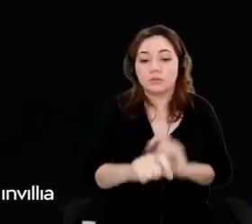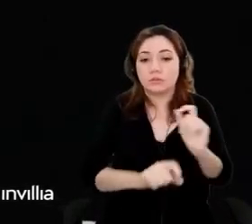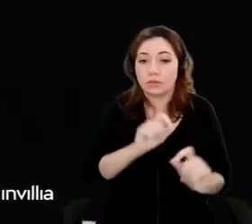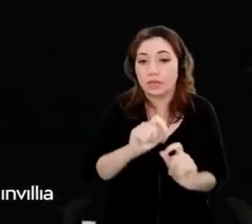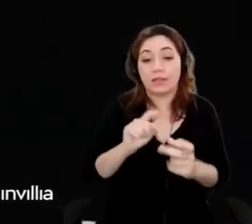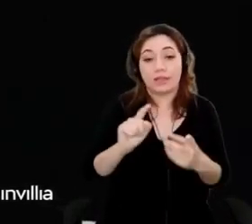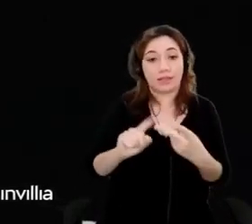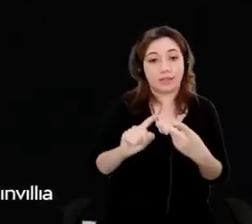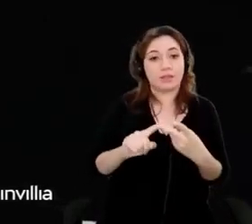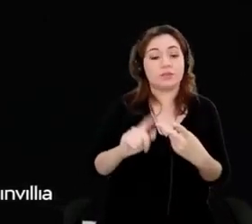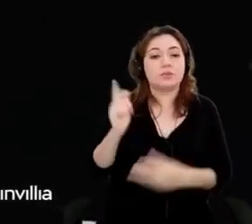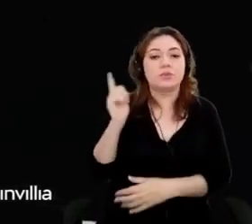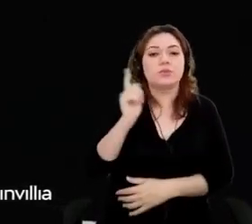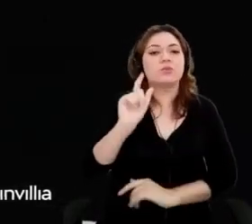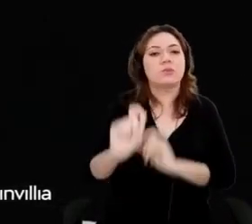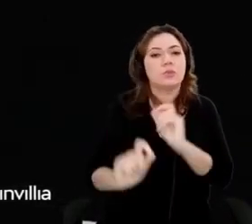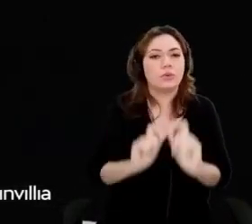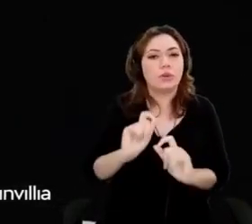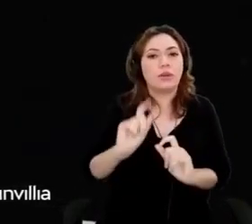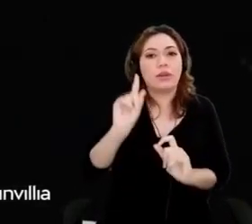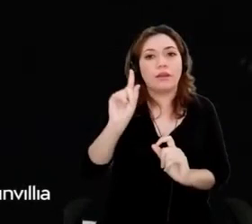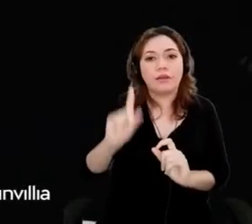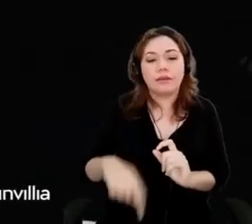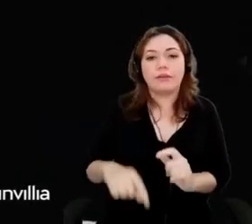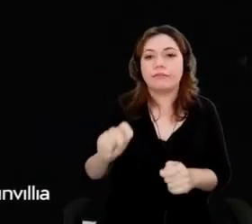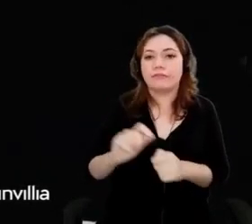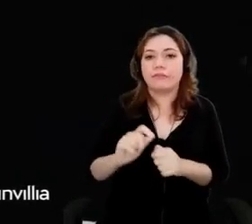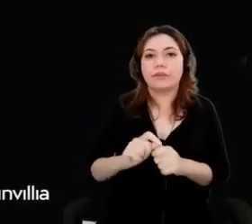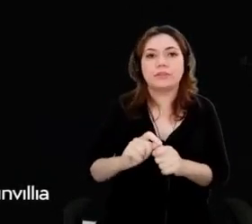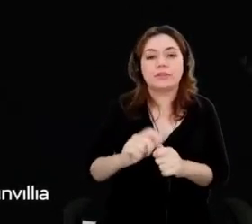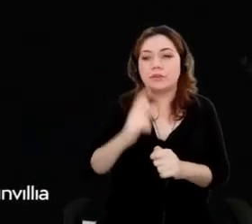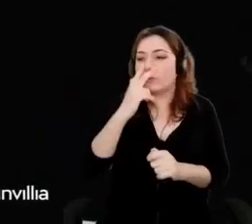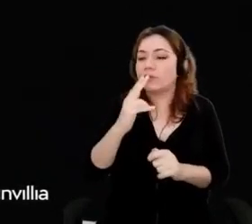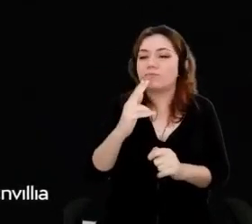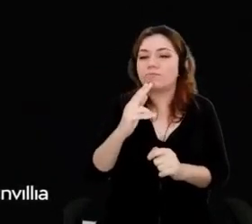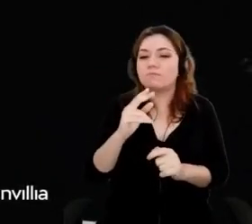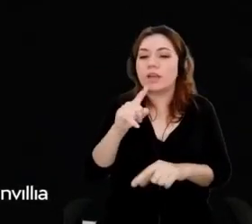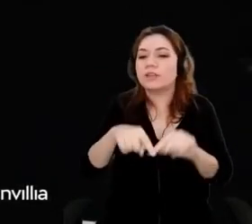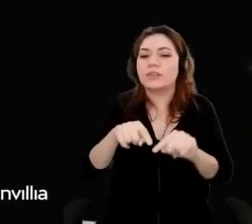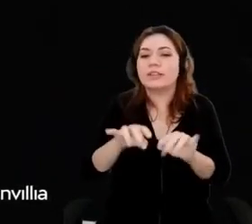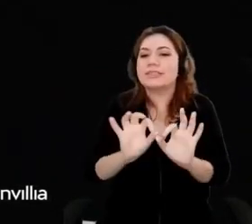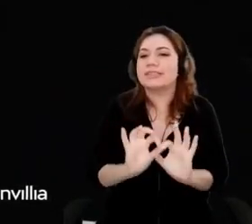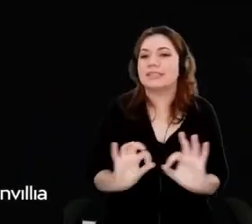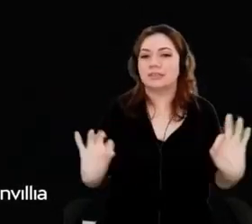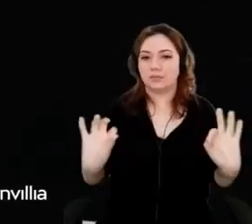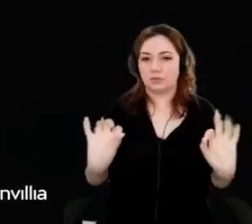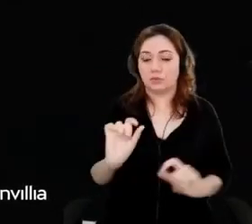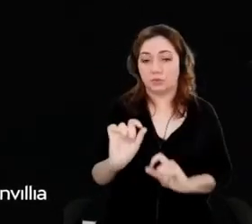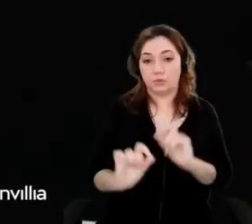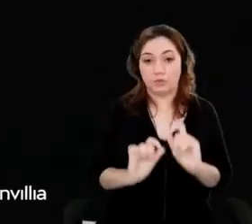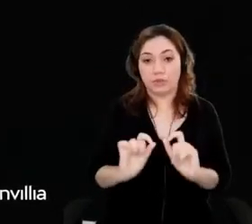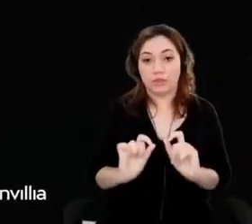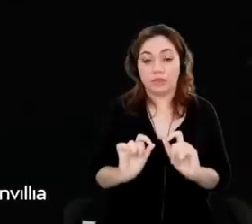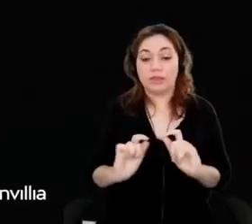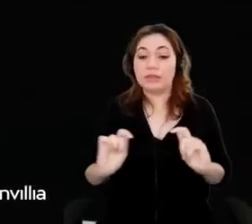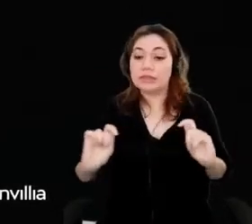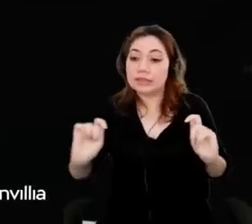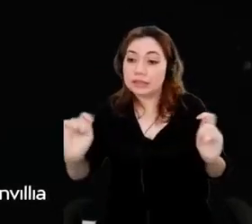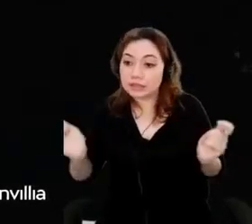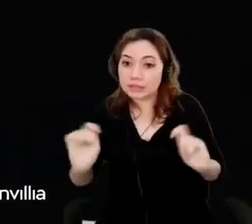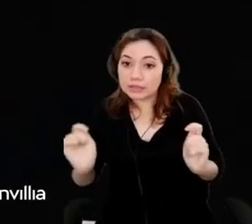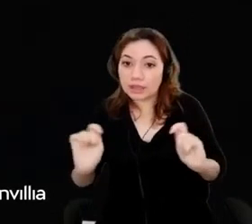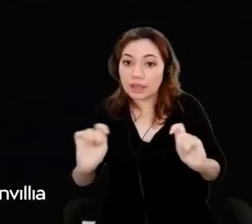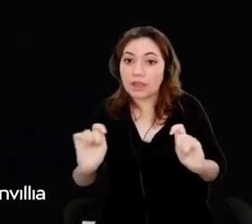making it a much simpler task while allowing a much better governance